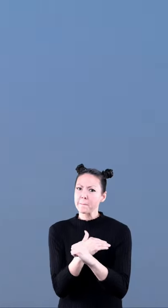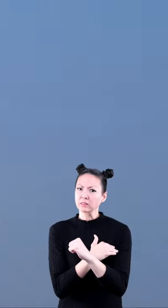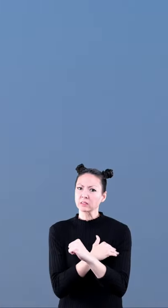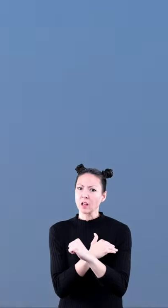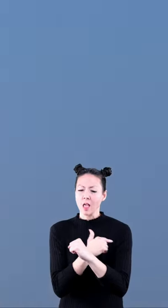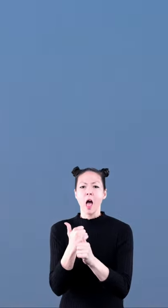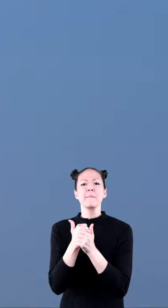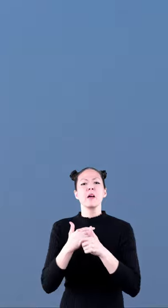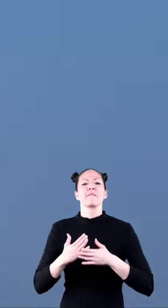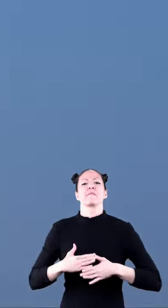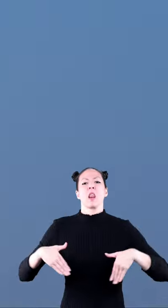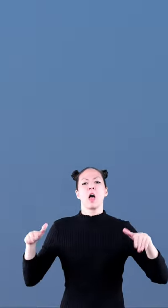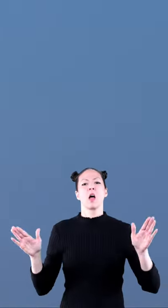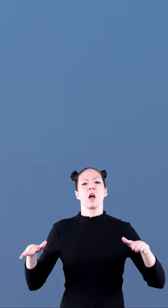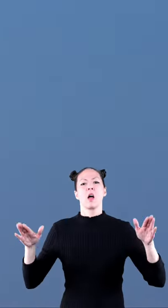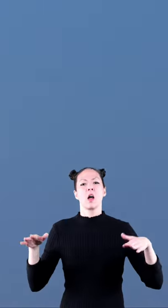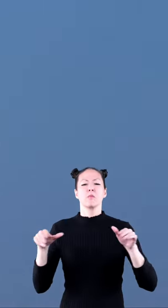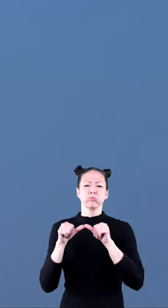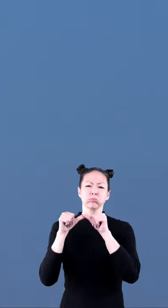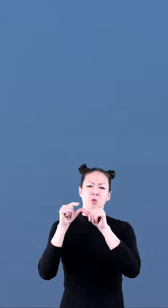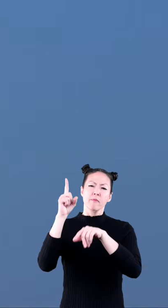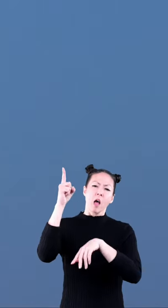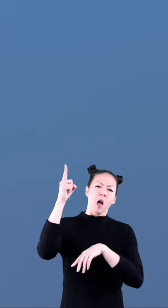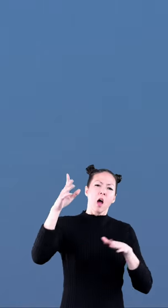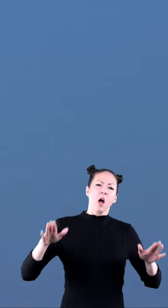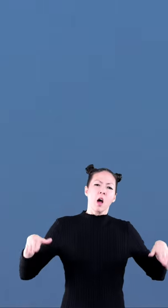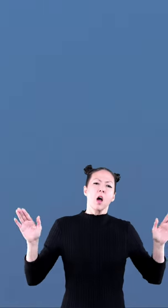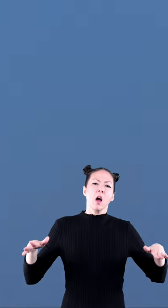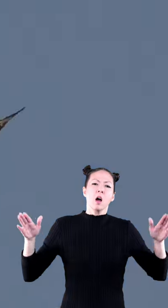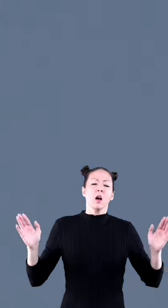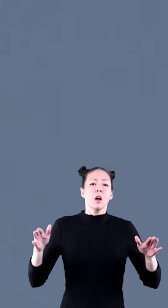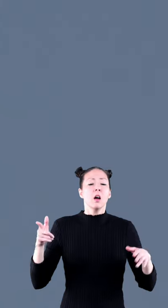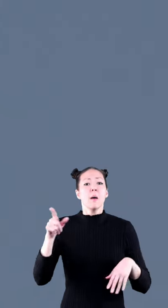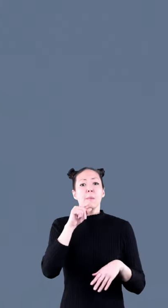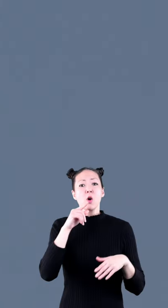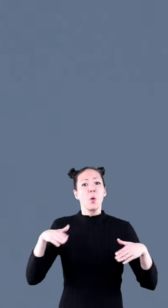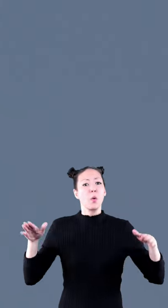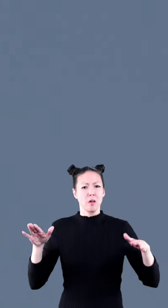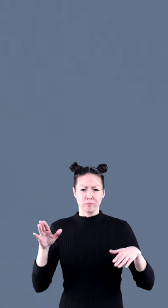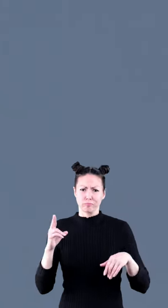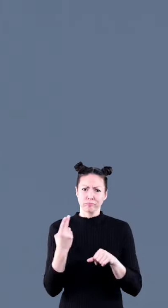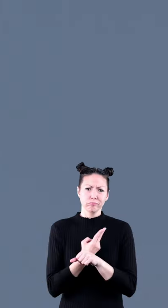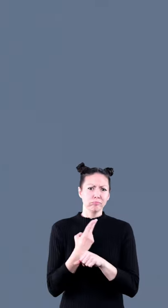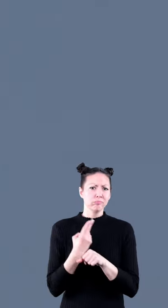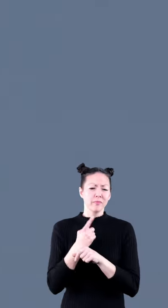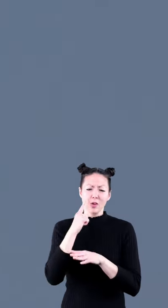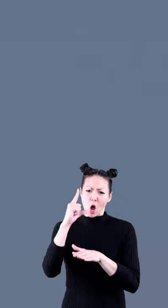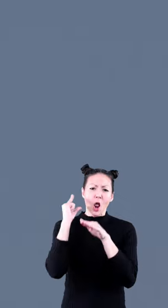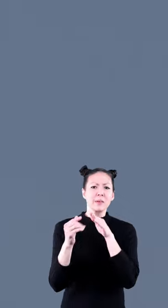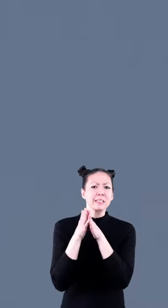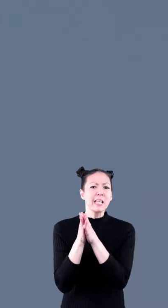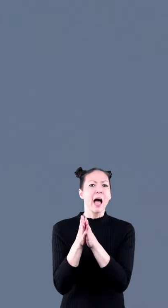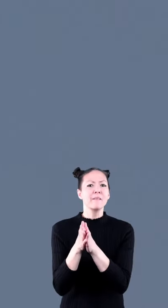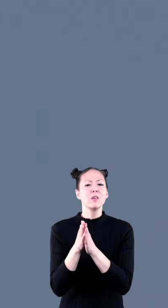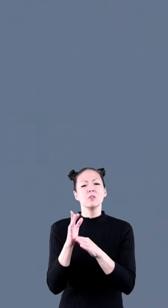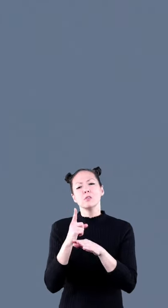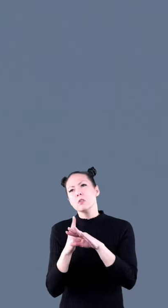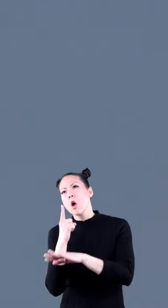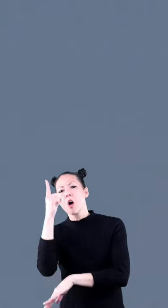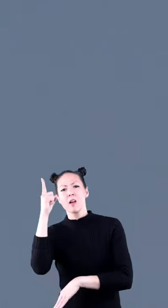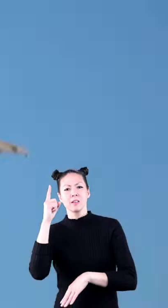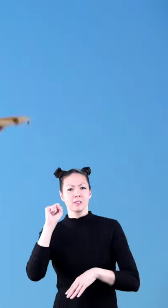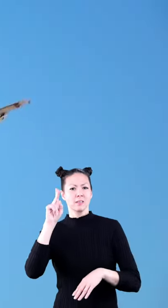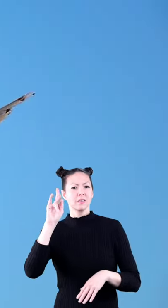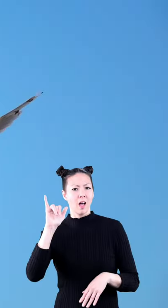muscle help them to fly for long periods of time birds wings are useful for diving and soaring through the sky